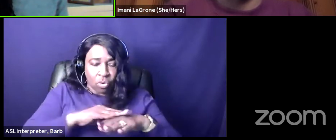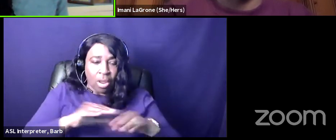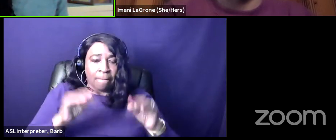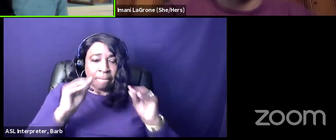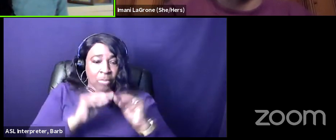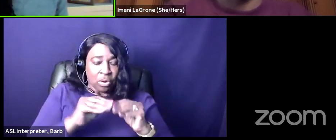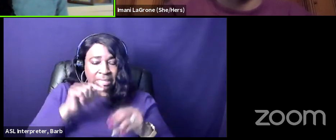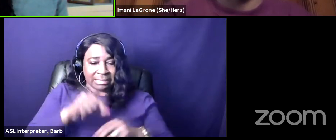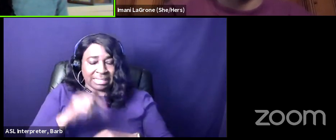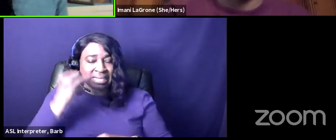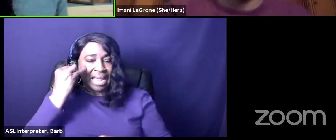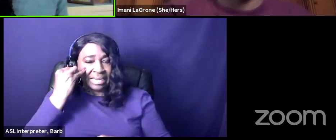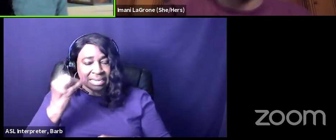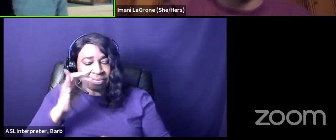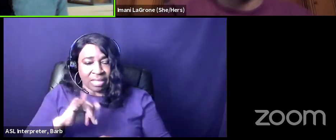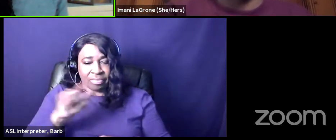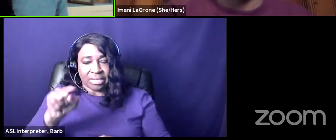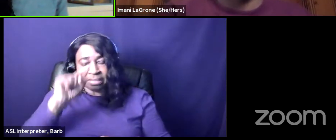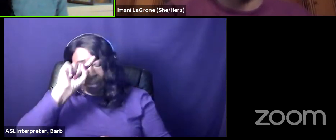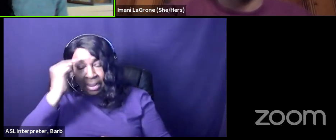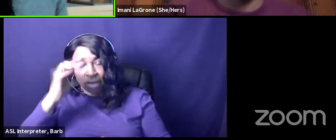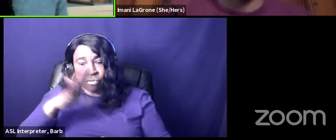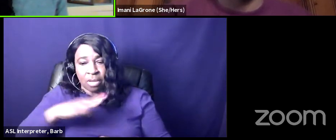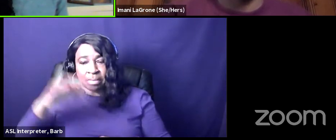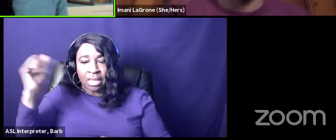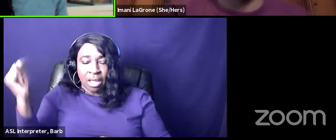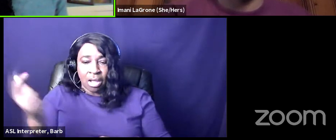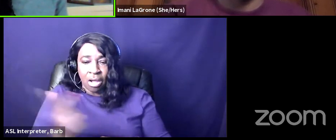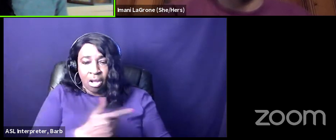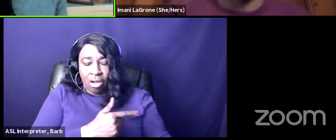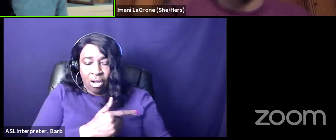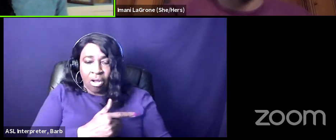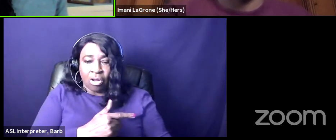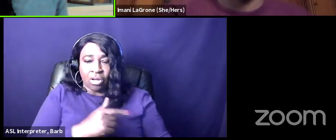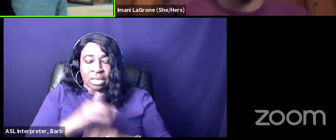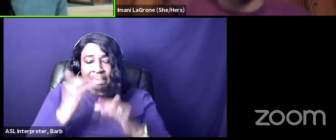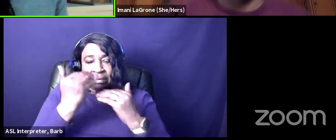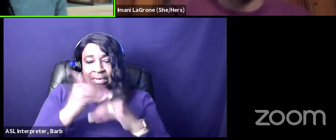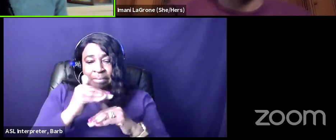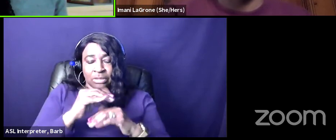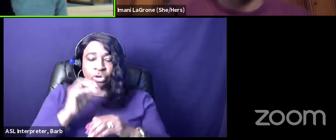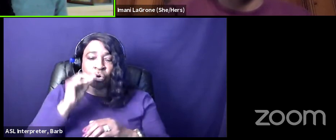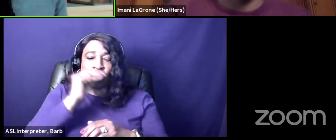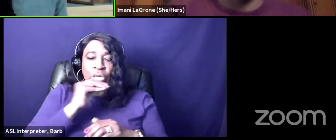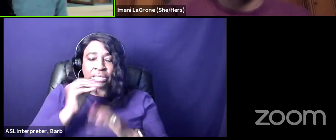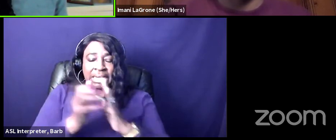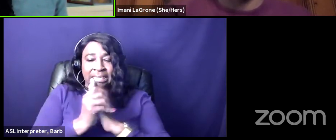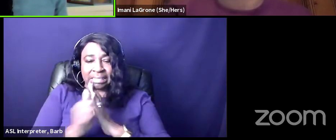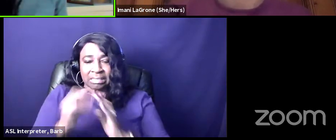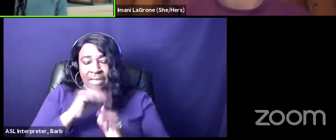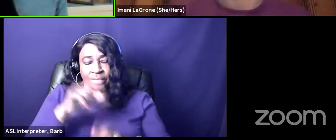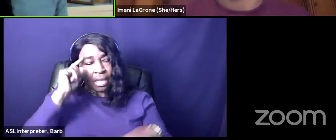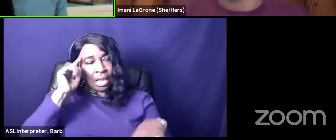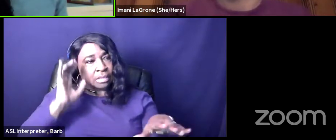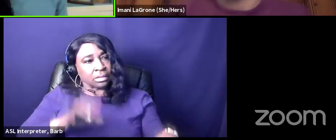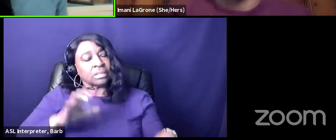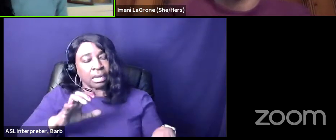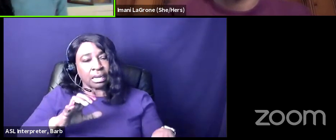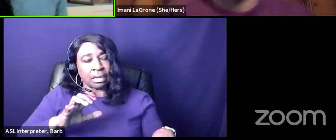idea that they're these black women all of them known for their oratory skills and sort of this kind of shock and awe it's like